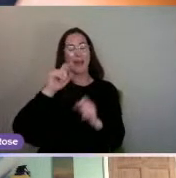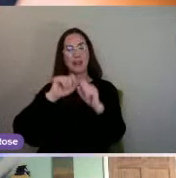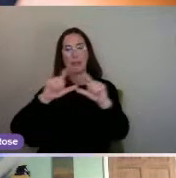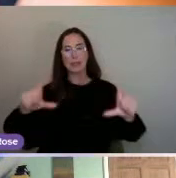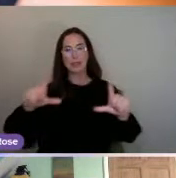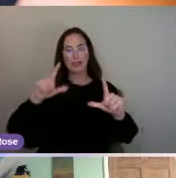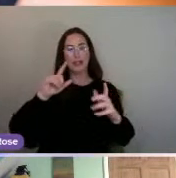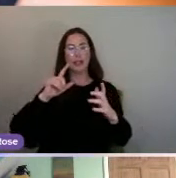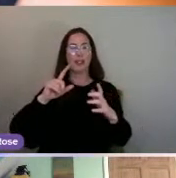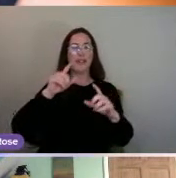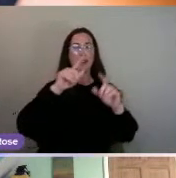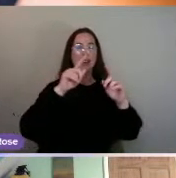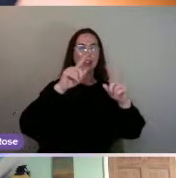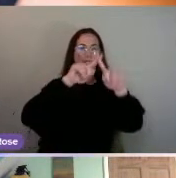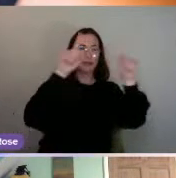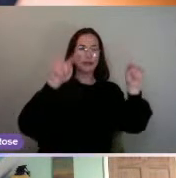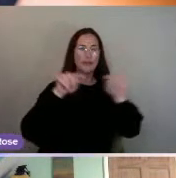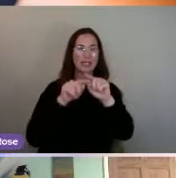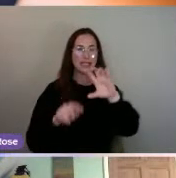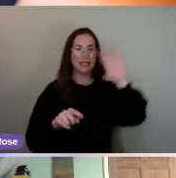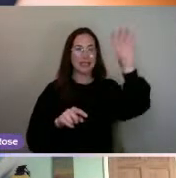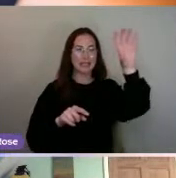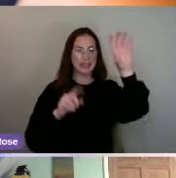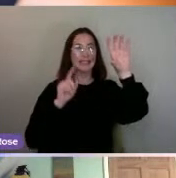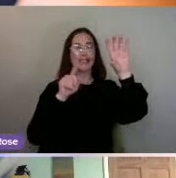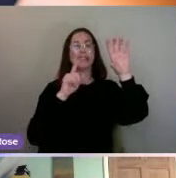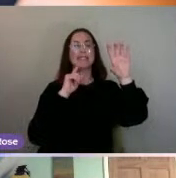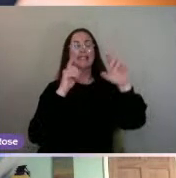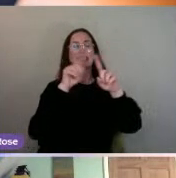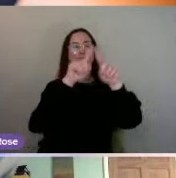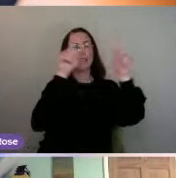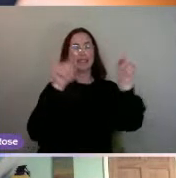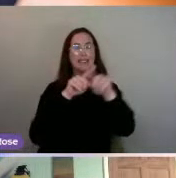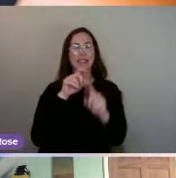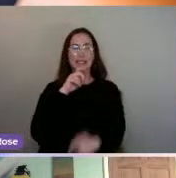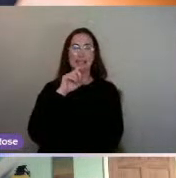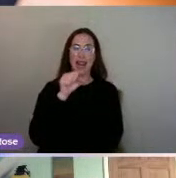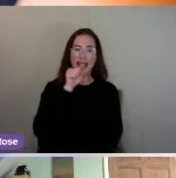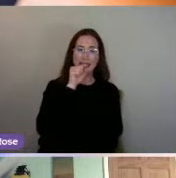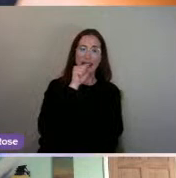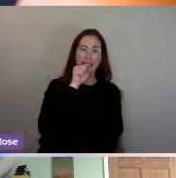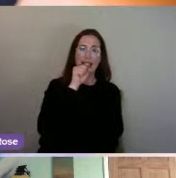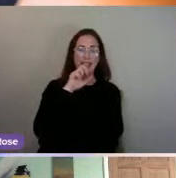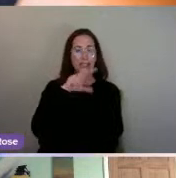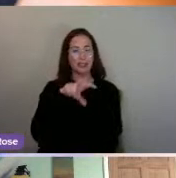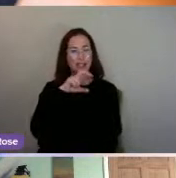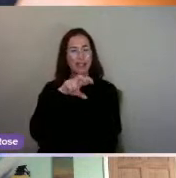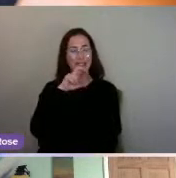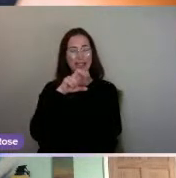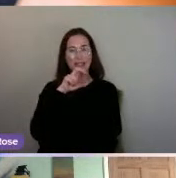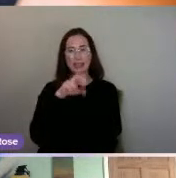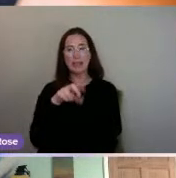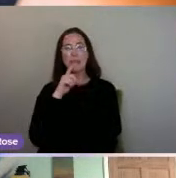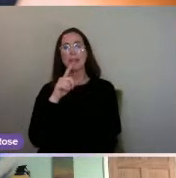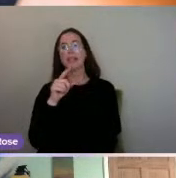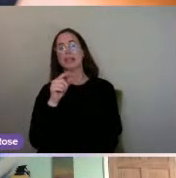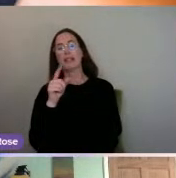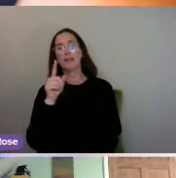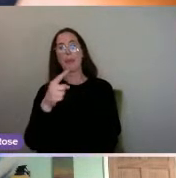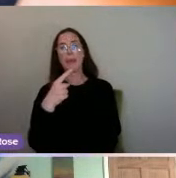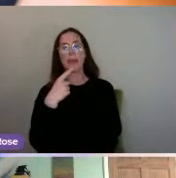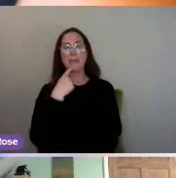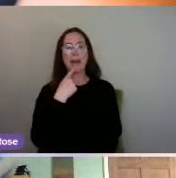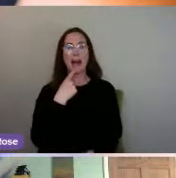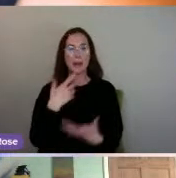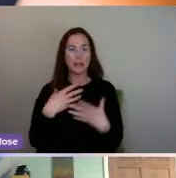scream in the top right-hand corner, and he's screaming into the microphone. And in the mouth department, the outgoing